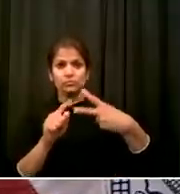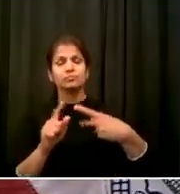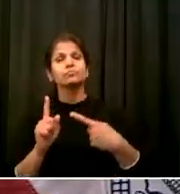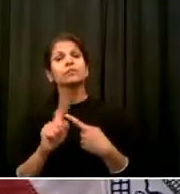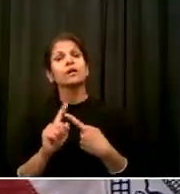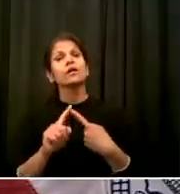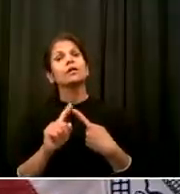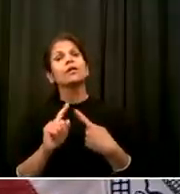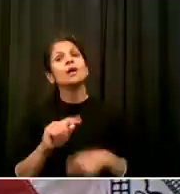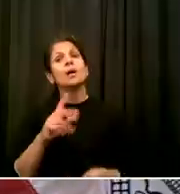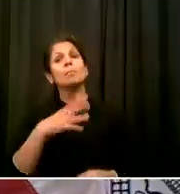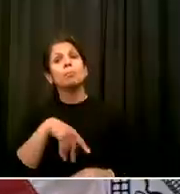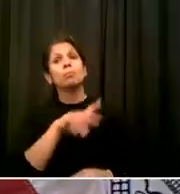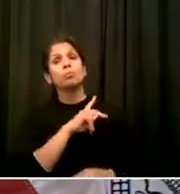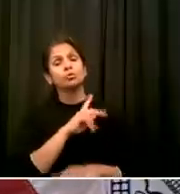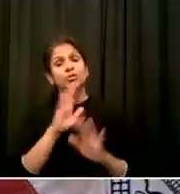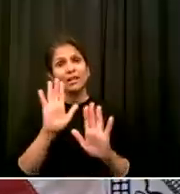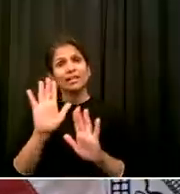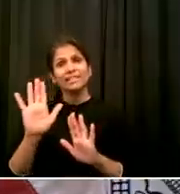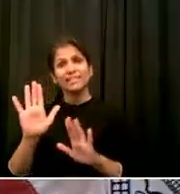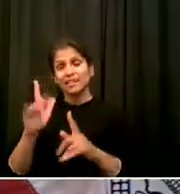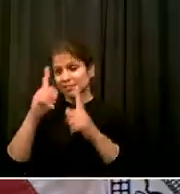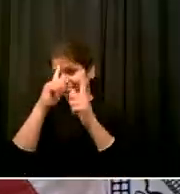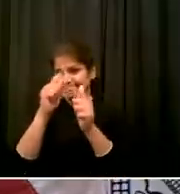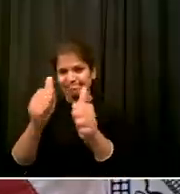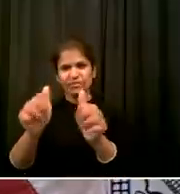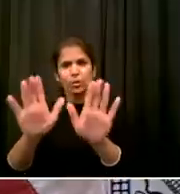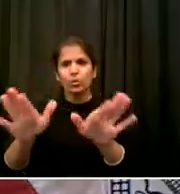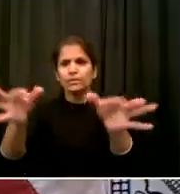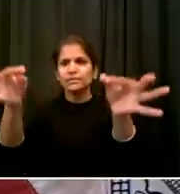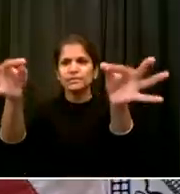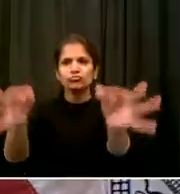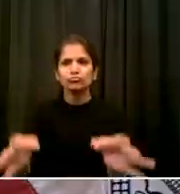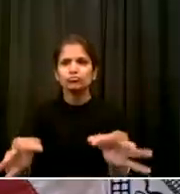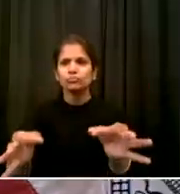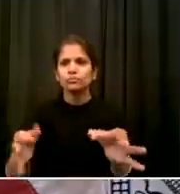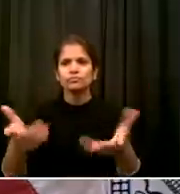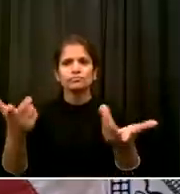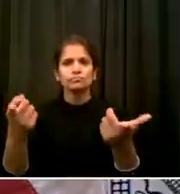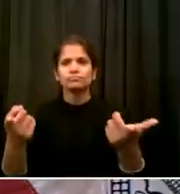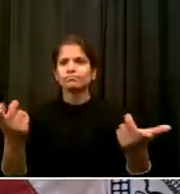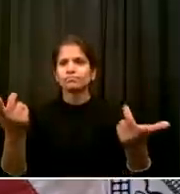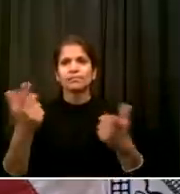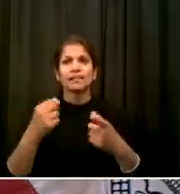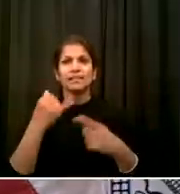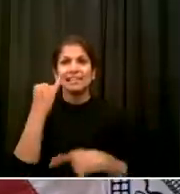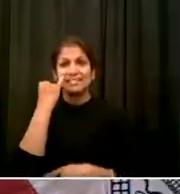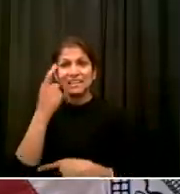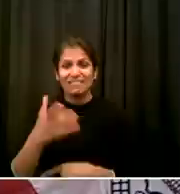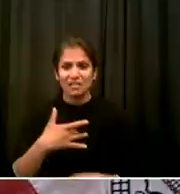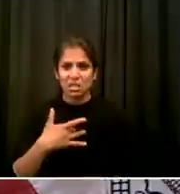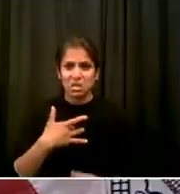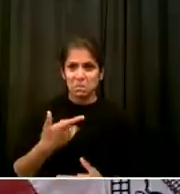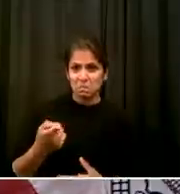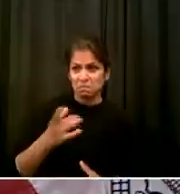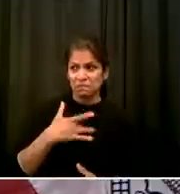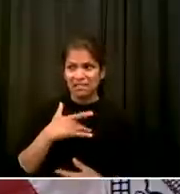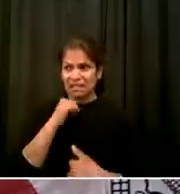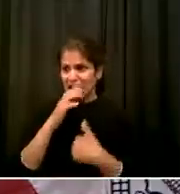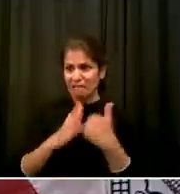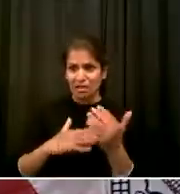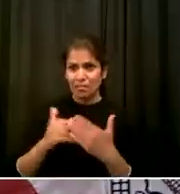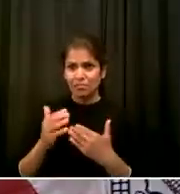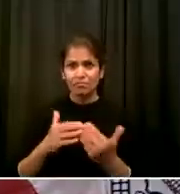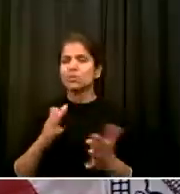need to make And I'd say to anyone who feels cautious or uncomfortable, listen to that And less is